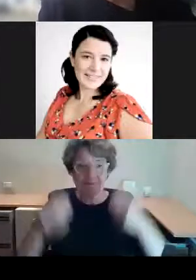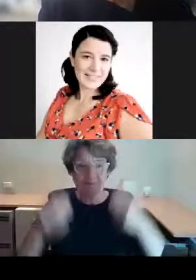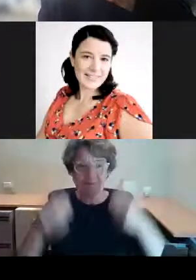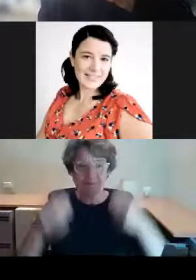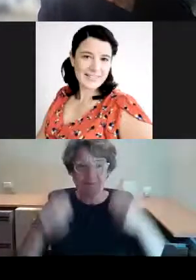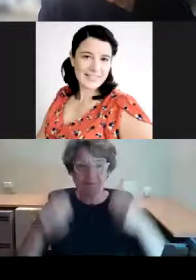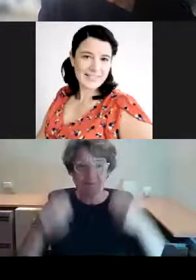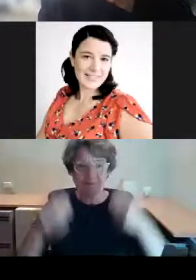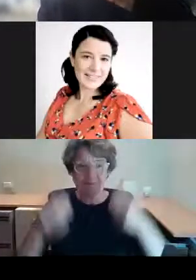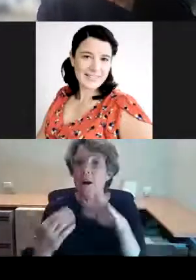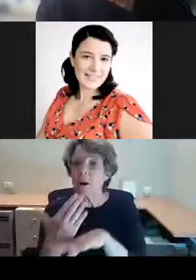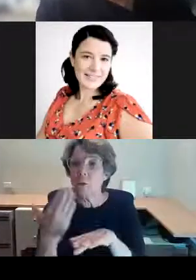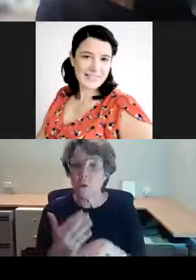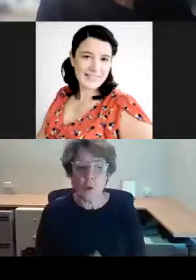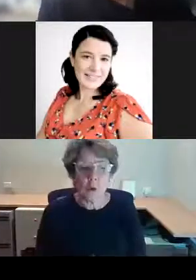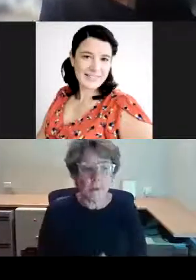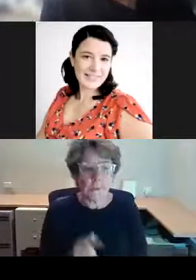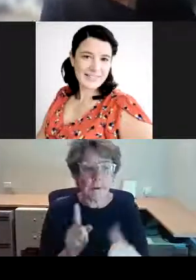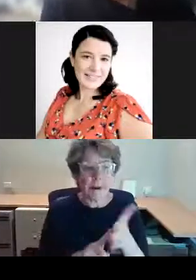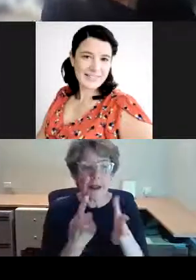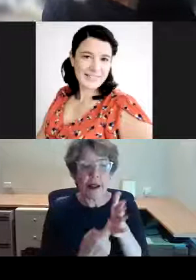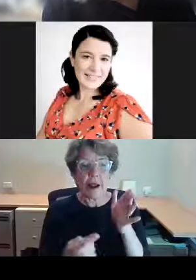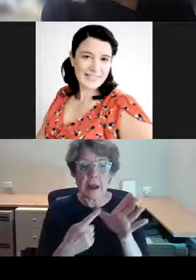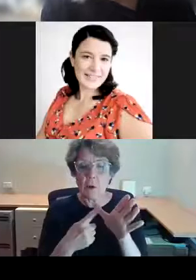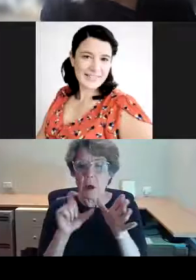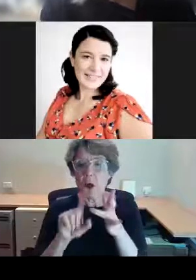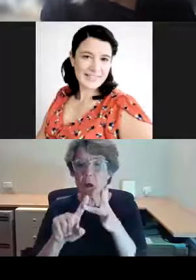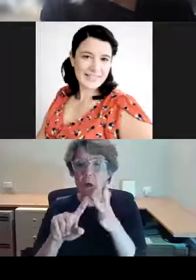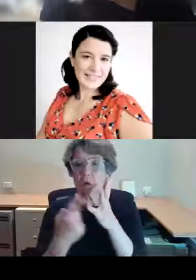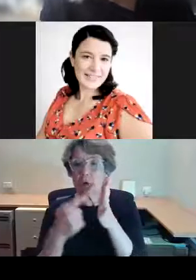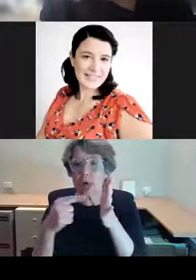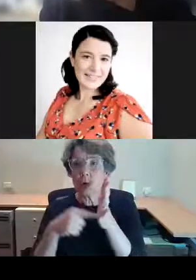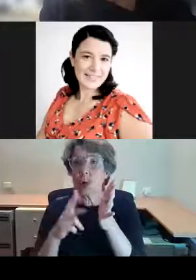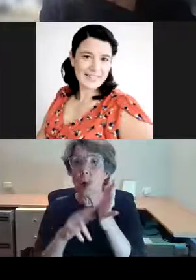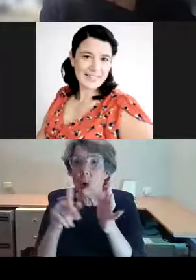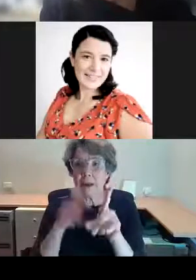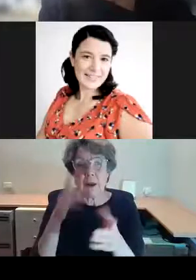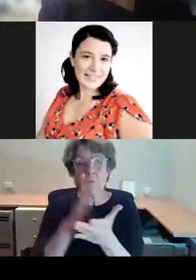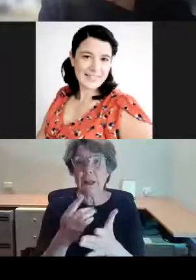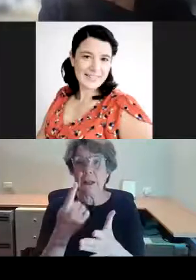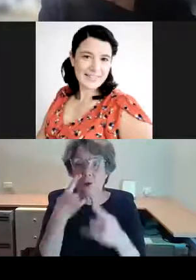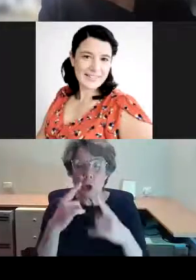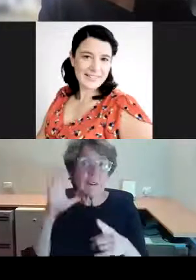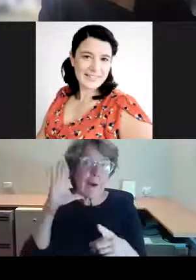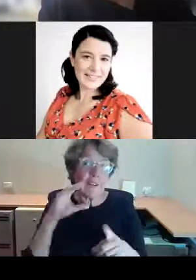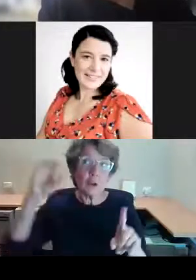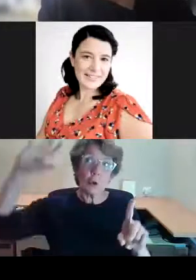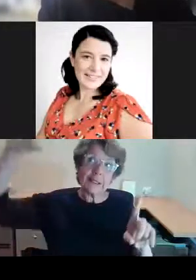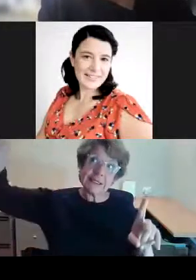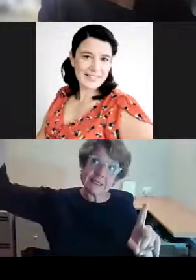Laura Courtney shows the afternoon sun hitting the building, a little bit of shadow,